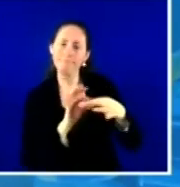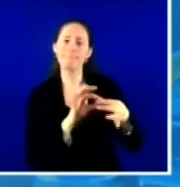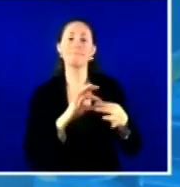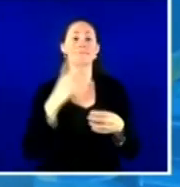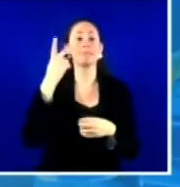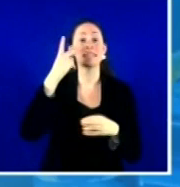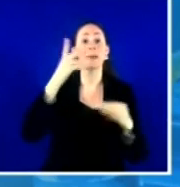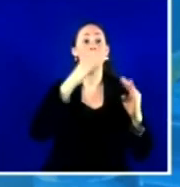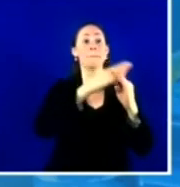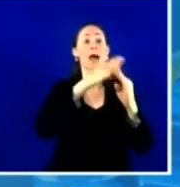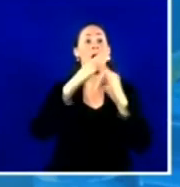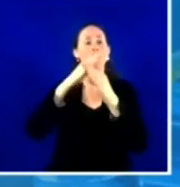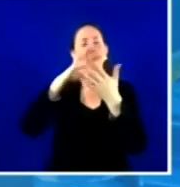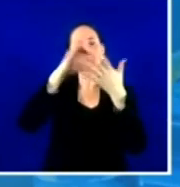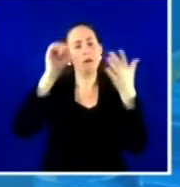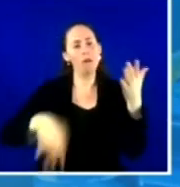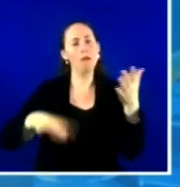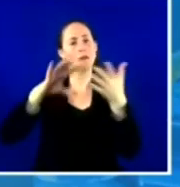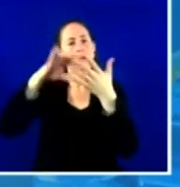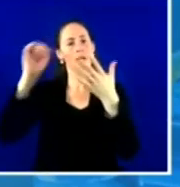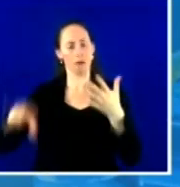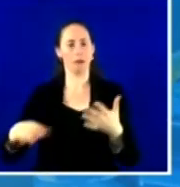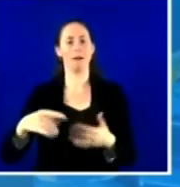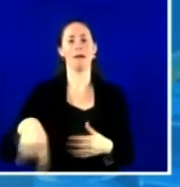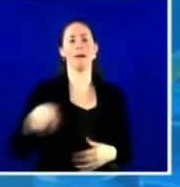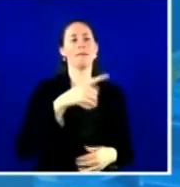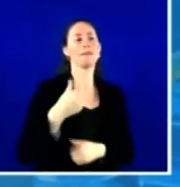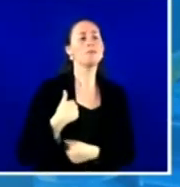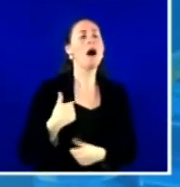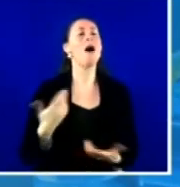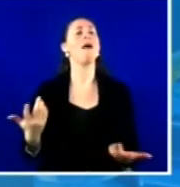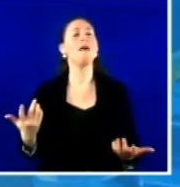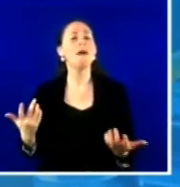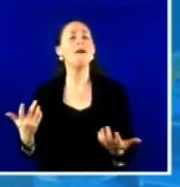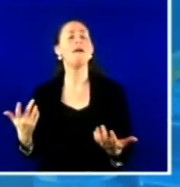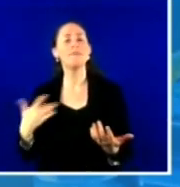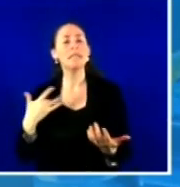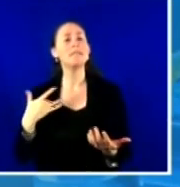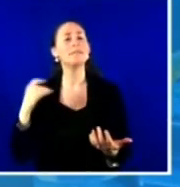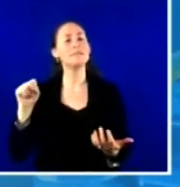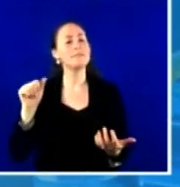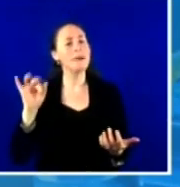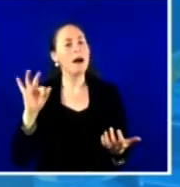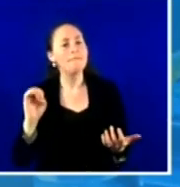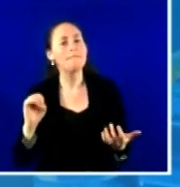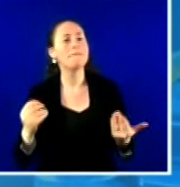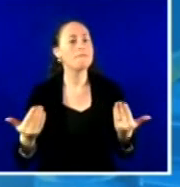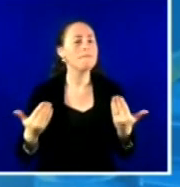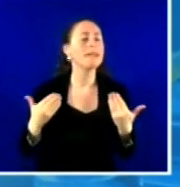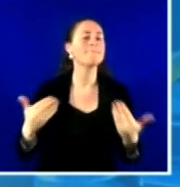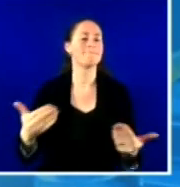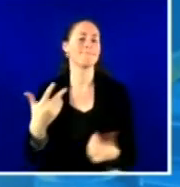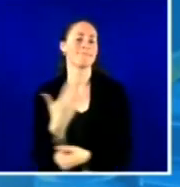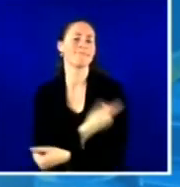safe and confident about getting their vaccines in their local communities. And so we've opened up access to space